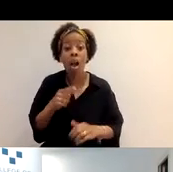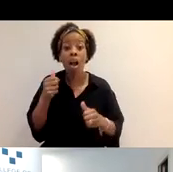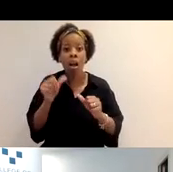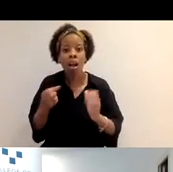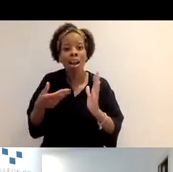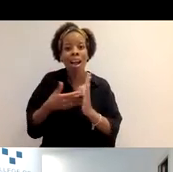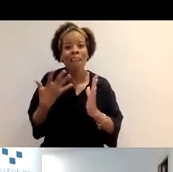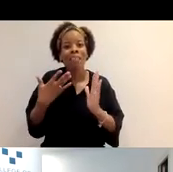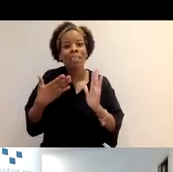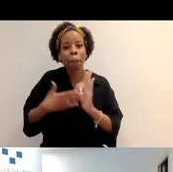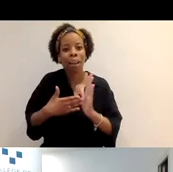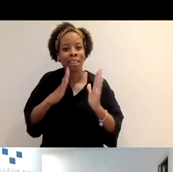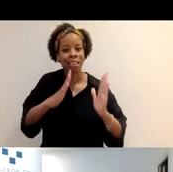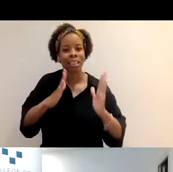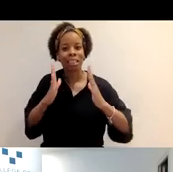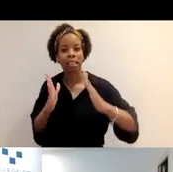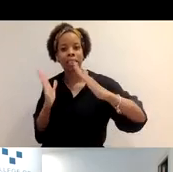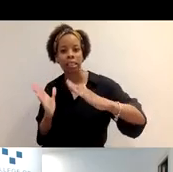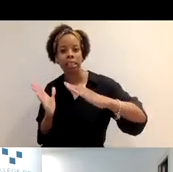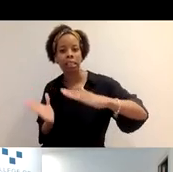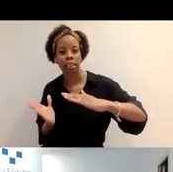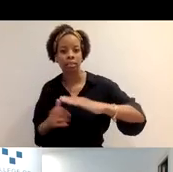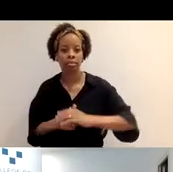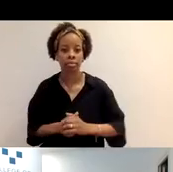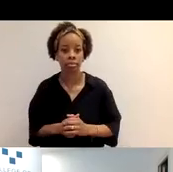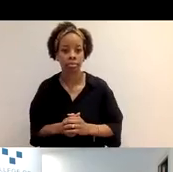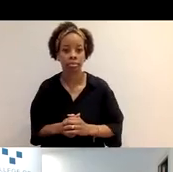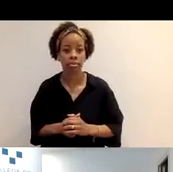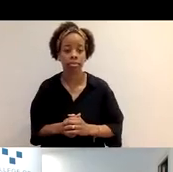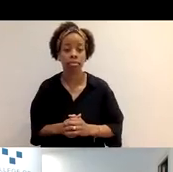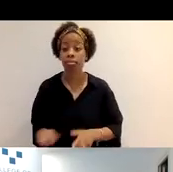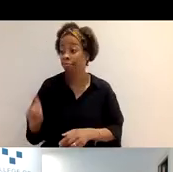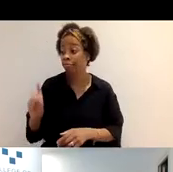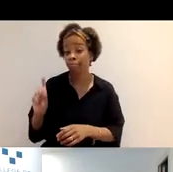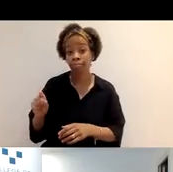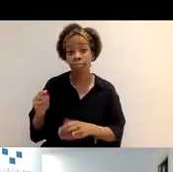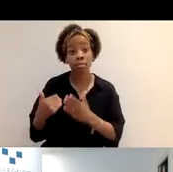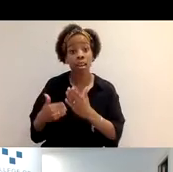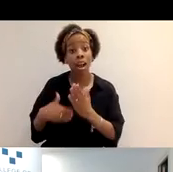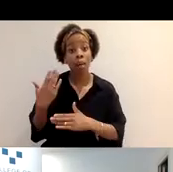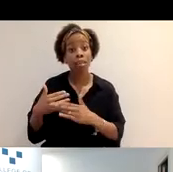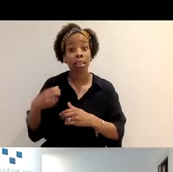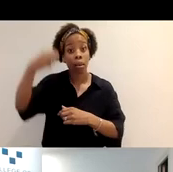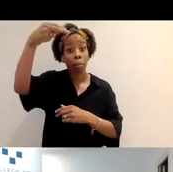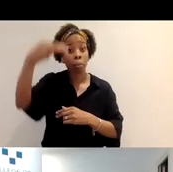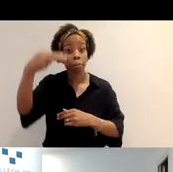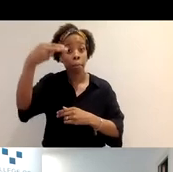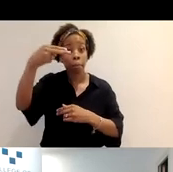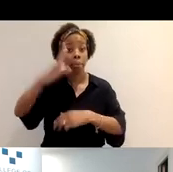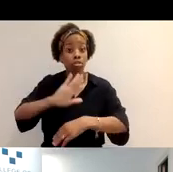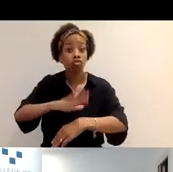well, depending on how long it took you. Just make sure you hit update and see that green banner at the top to